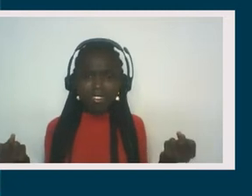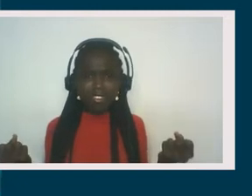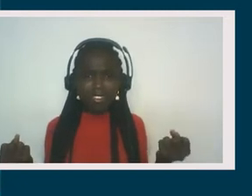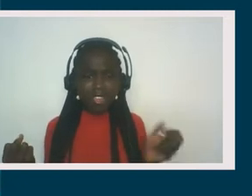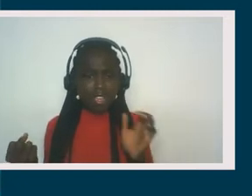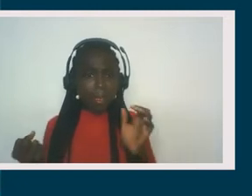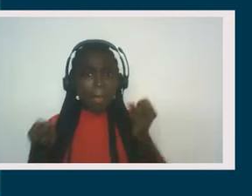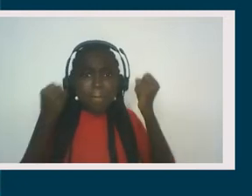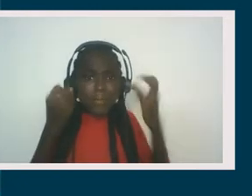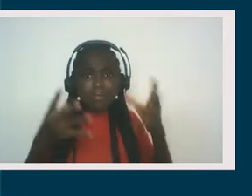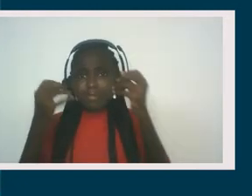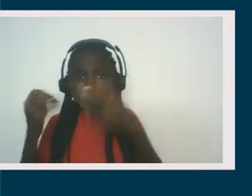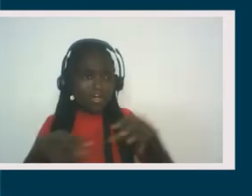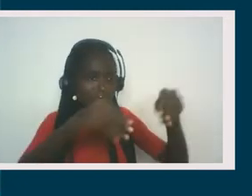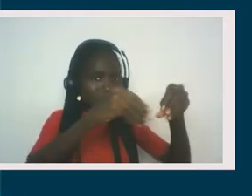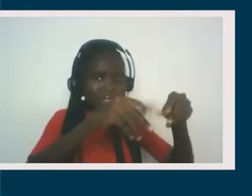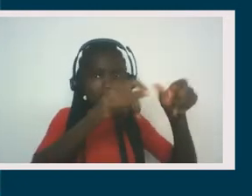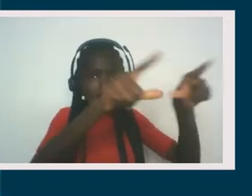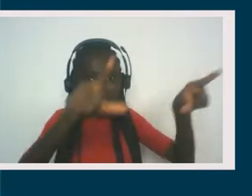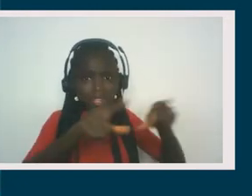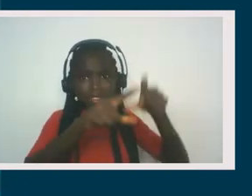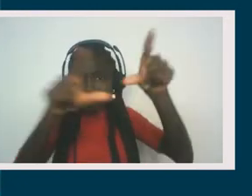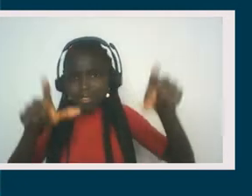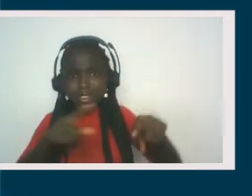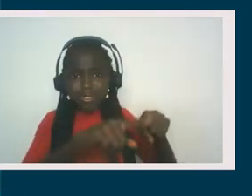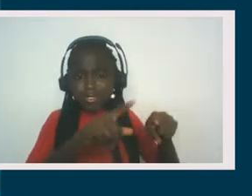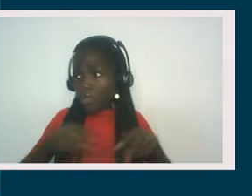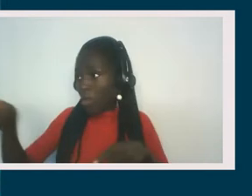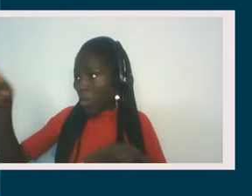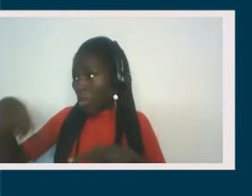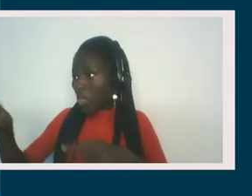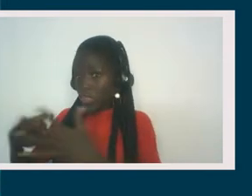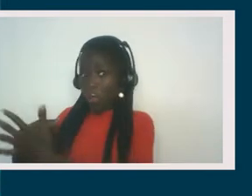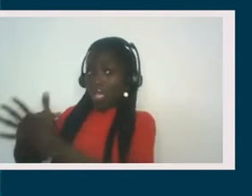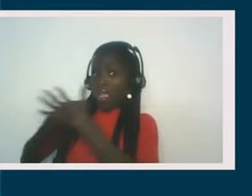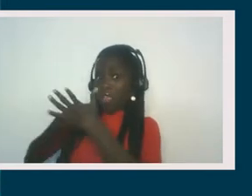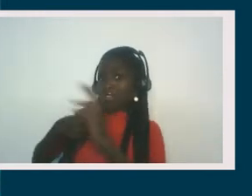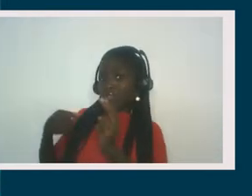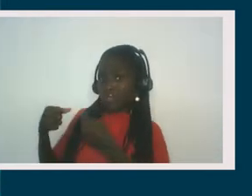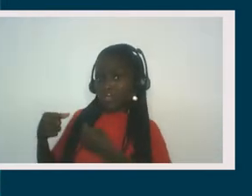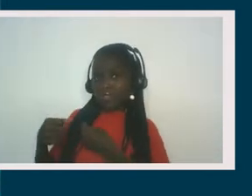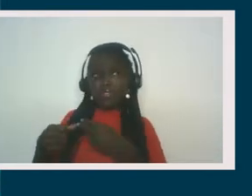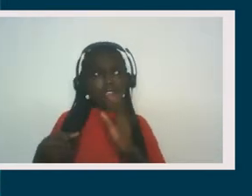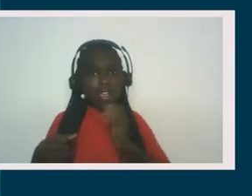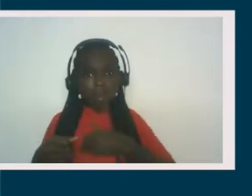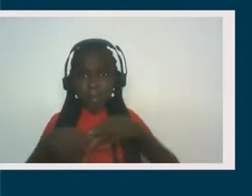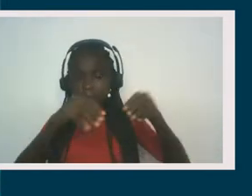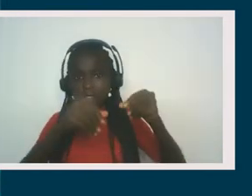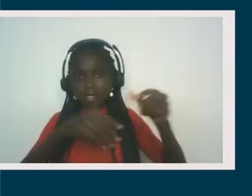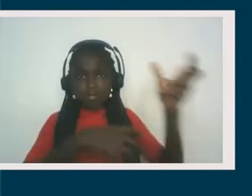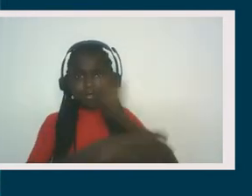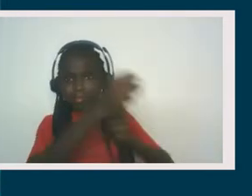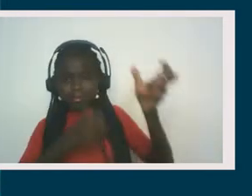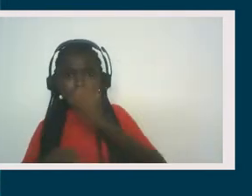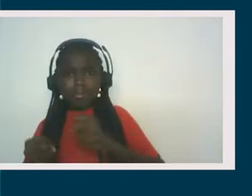and large tracts of land by one set of people, the oppressors and the colonizers and the landlessness of the vast